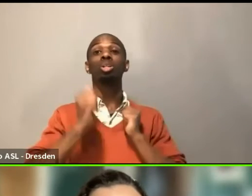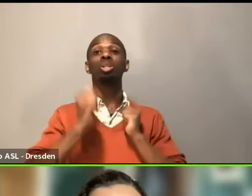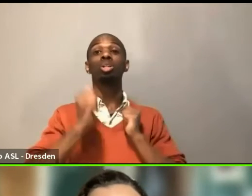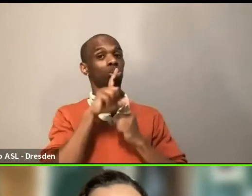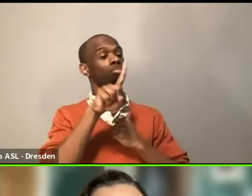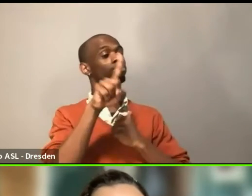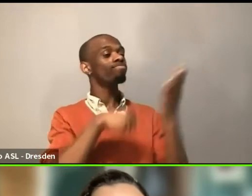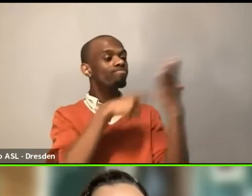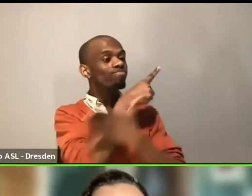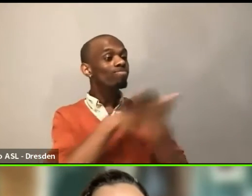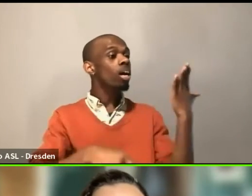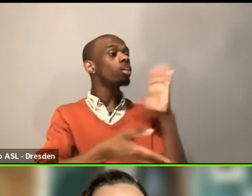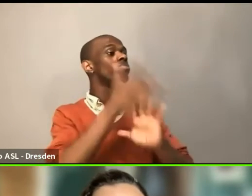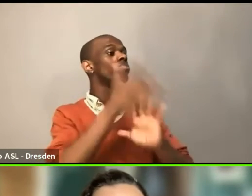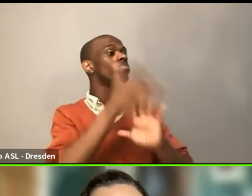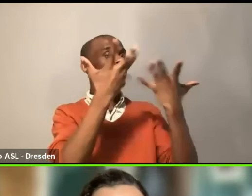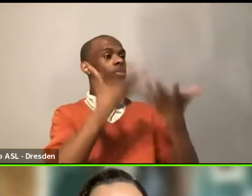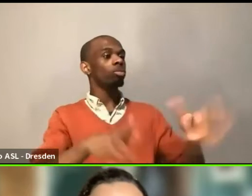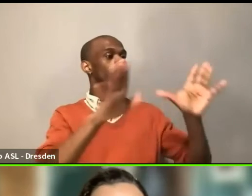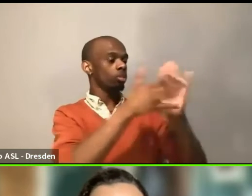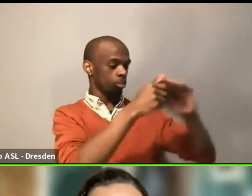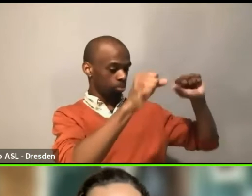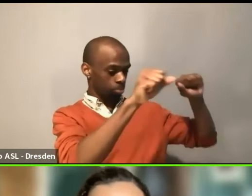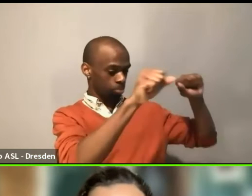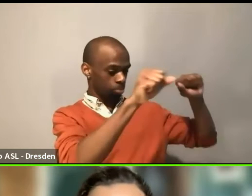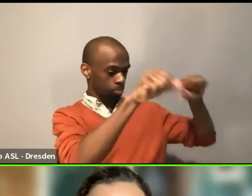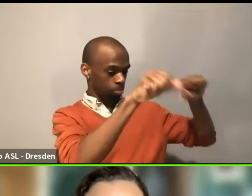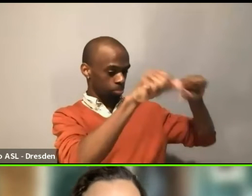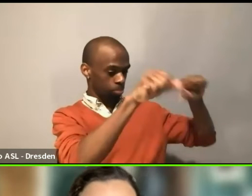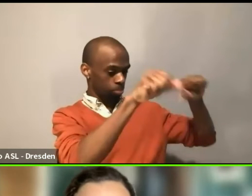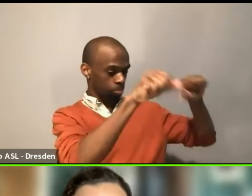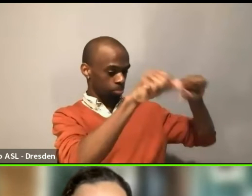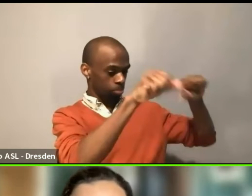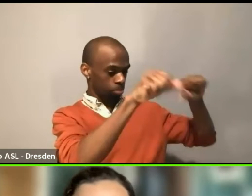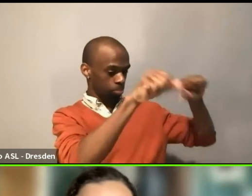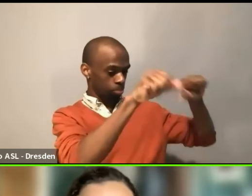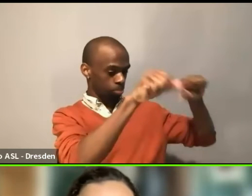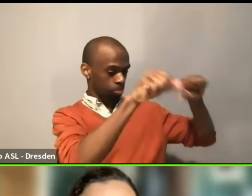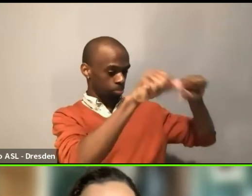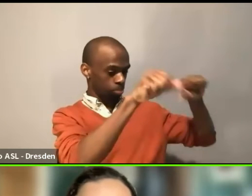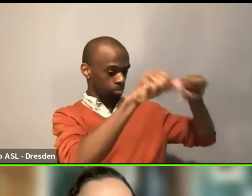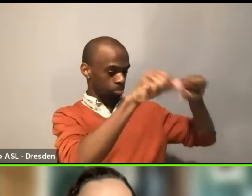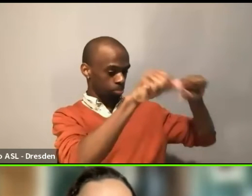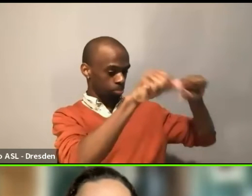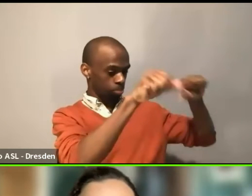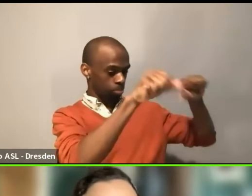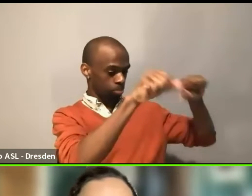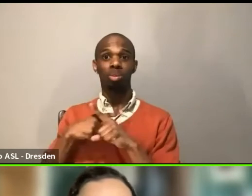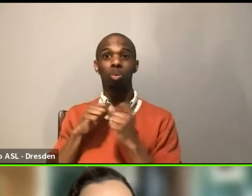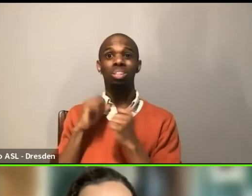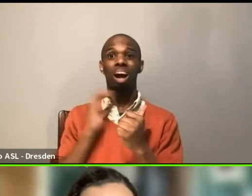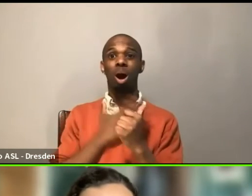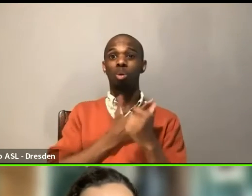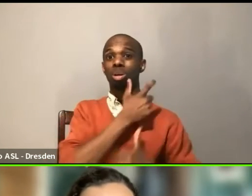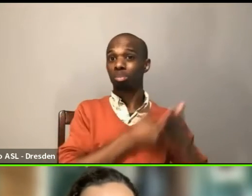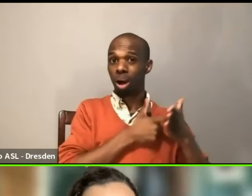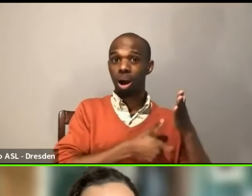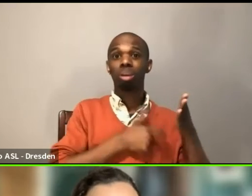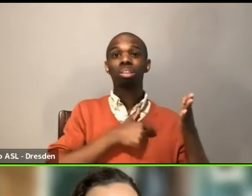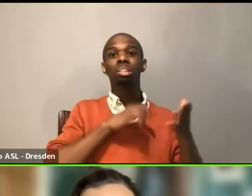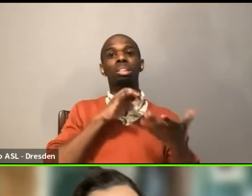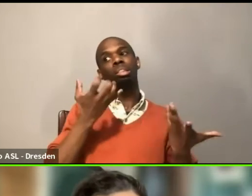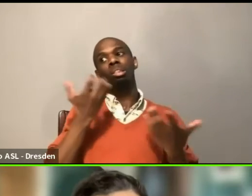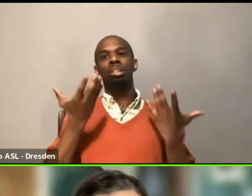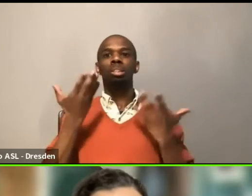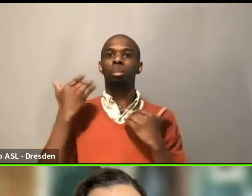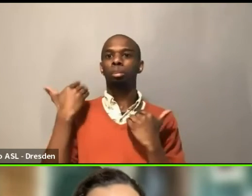looking into that. It might be cost prohibitive for my organization to do understudies. So it just means that it's cheaper for us to cancel a